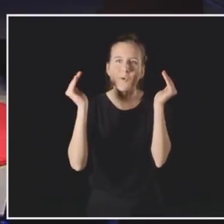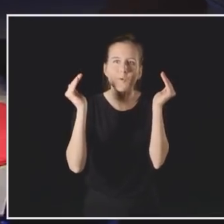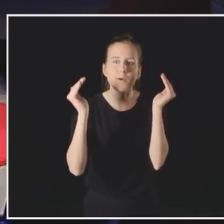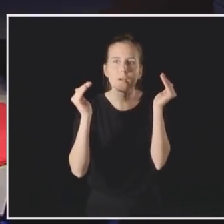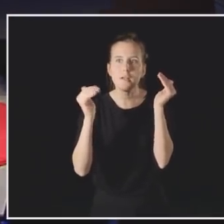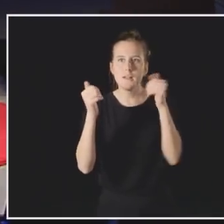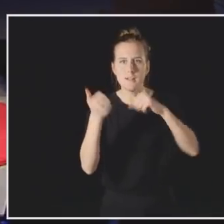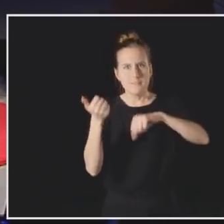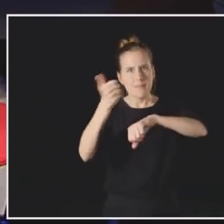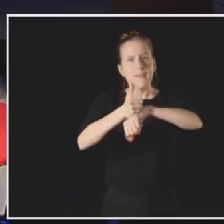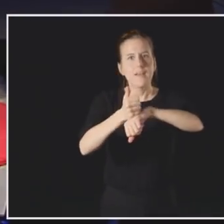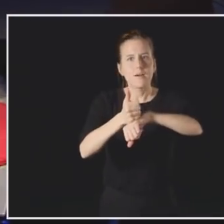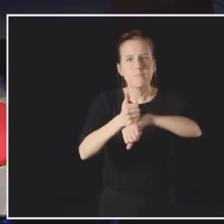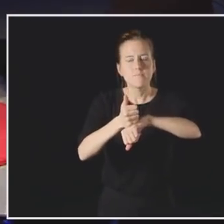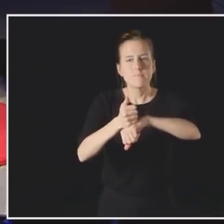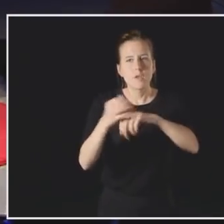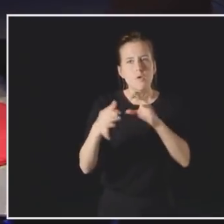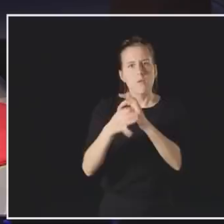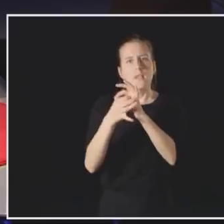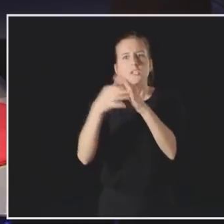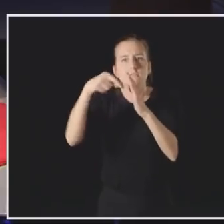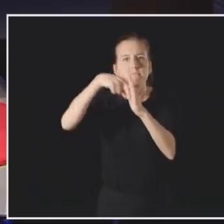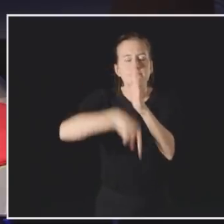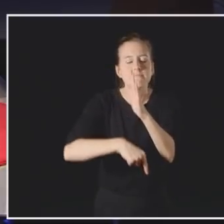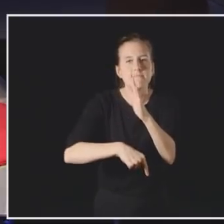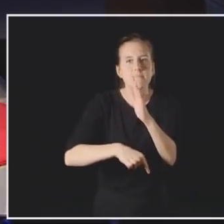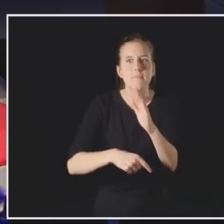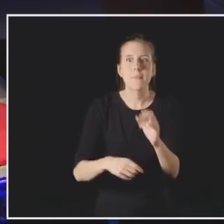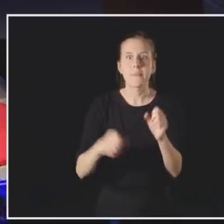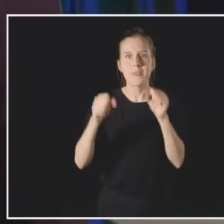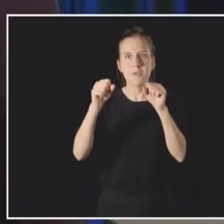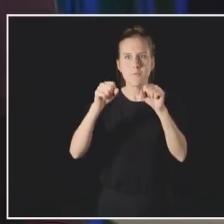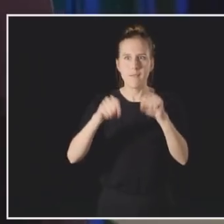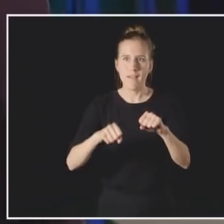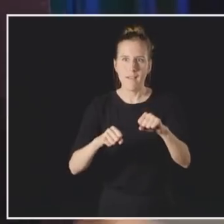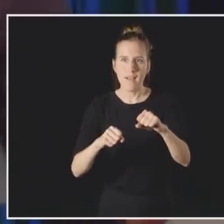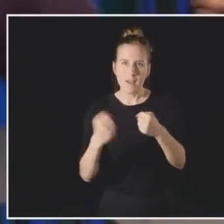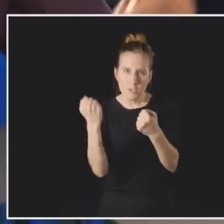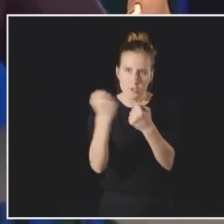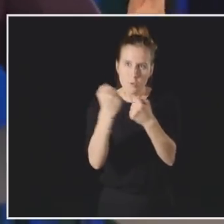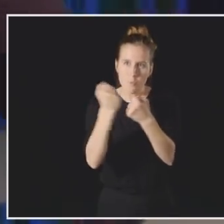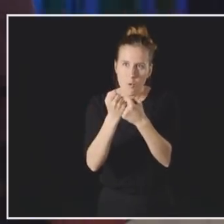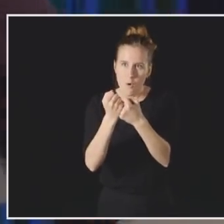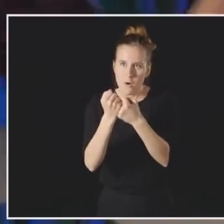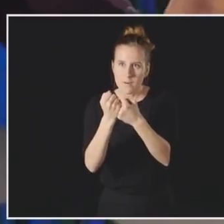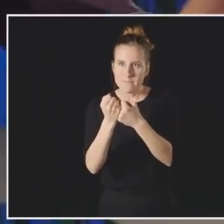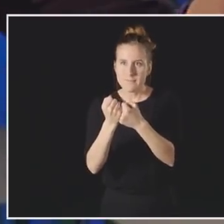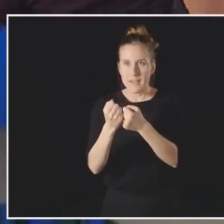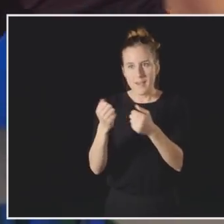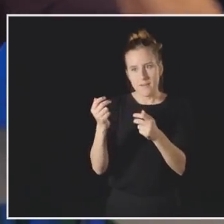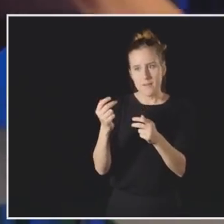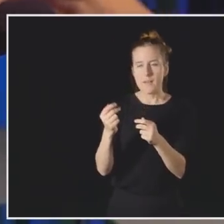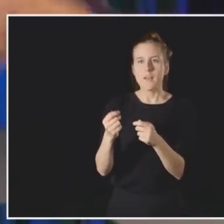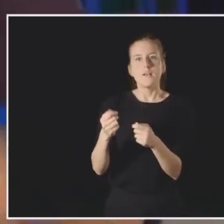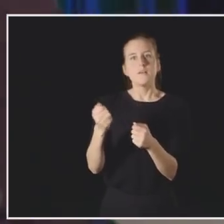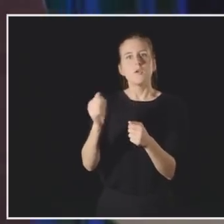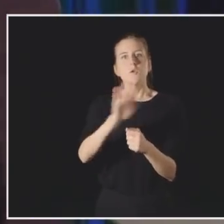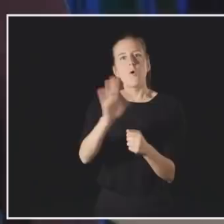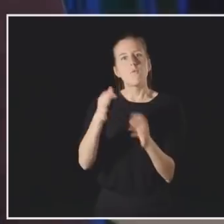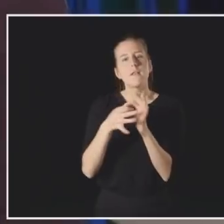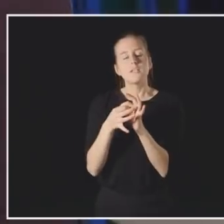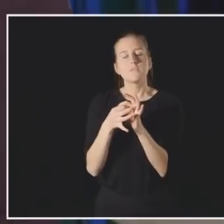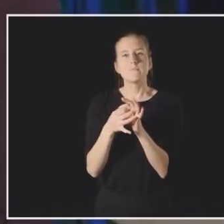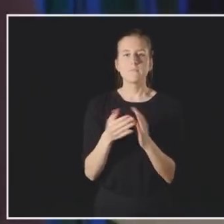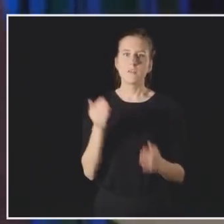foundation of compatibility. And then it's like a scaffold that you help support and build your relationship upon.